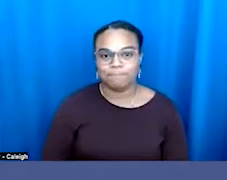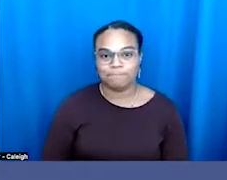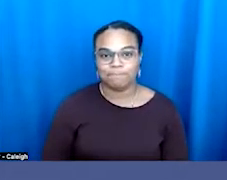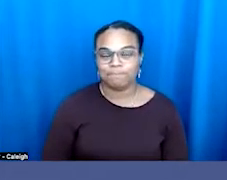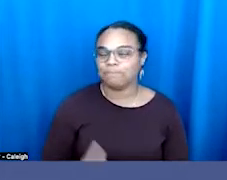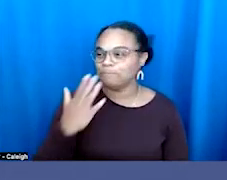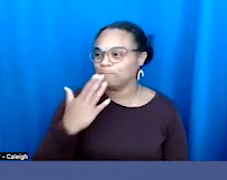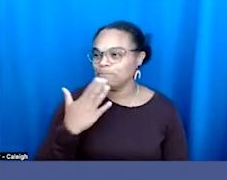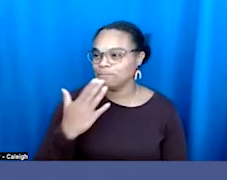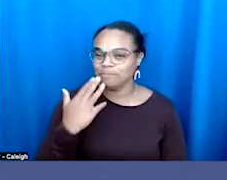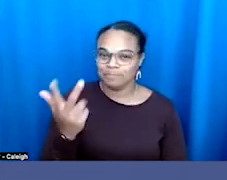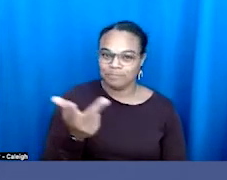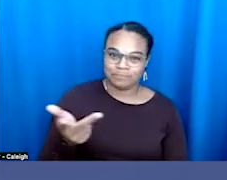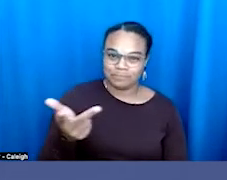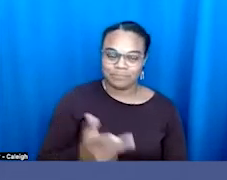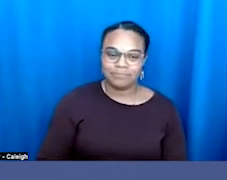Thank you, all three of you.